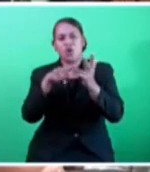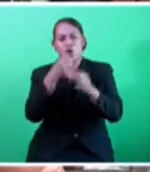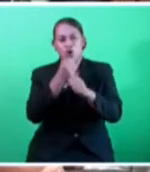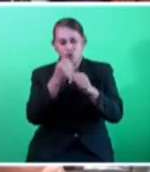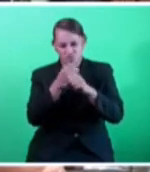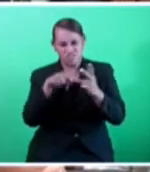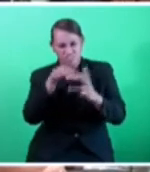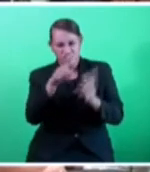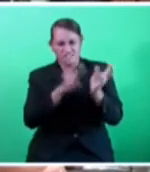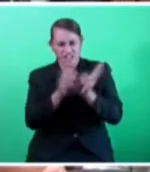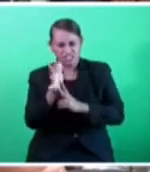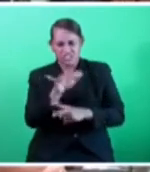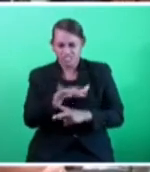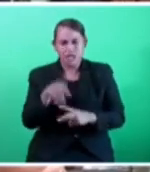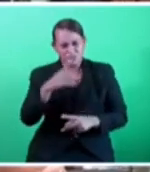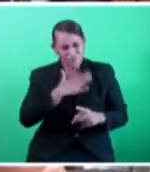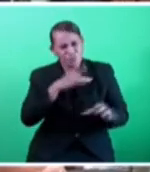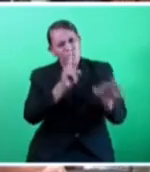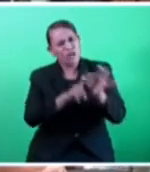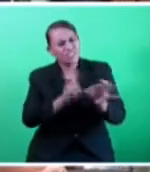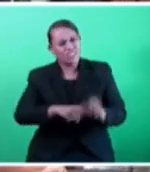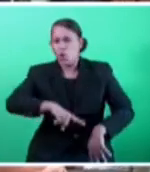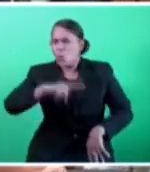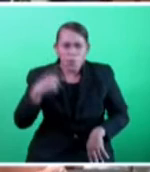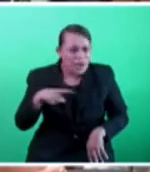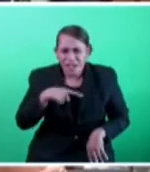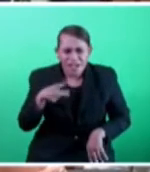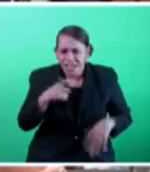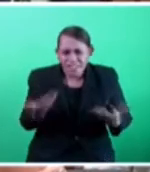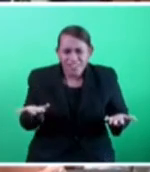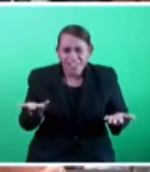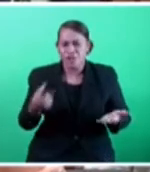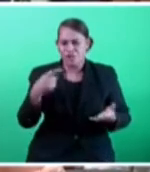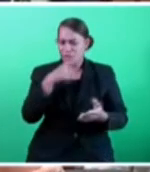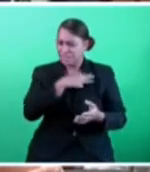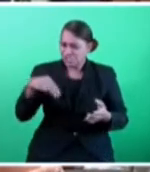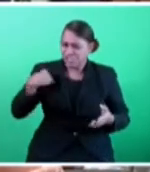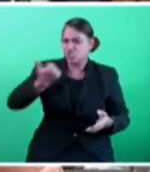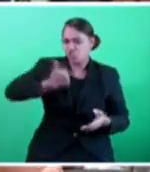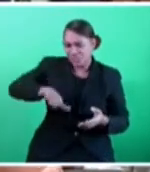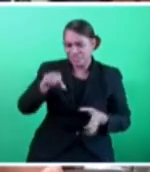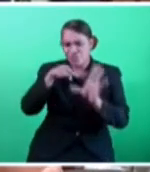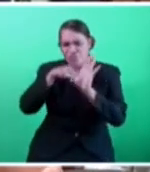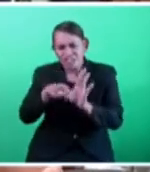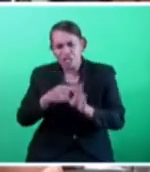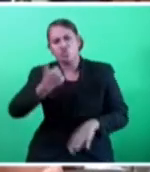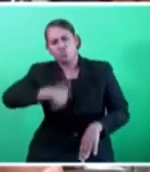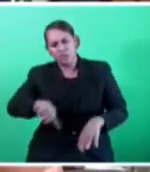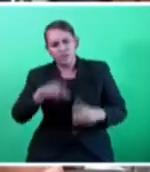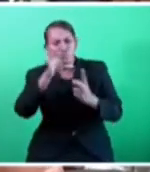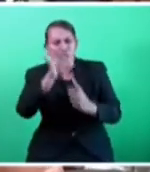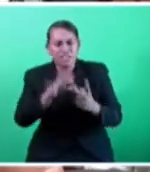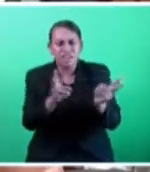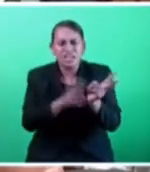what criteria, what criteria the Ministry of Fuel is using to select the villages where they're going to promote the